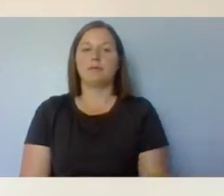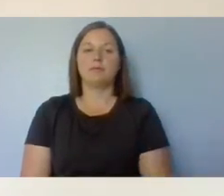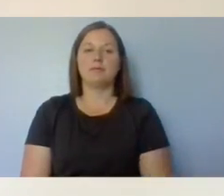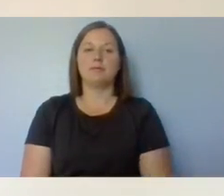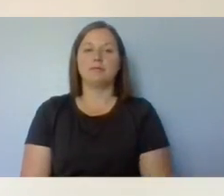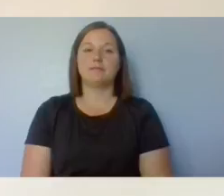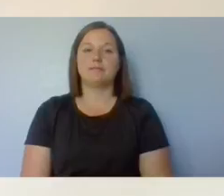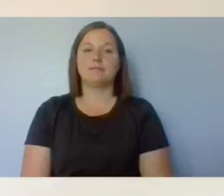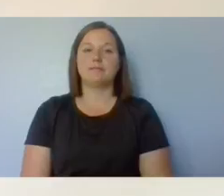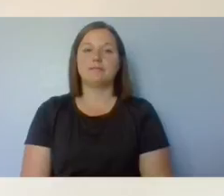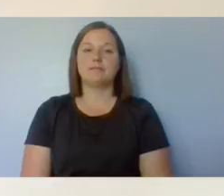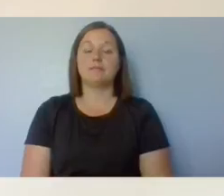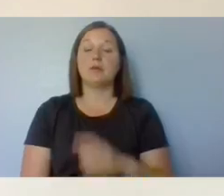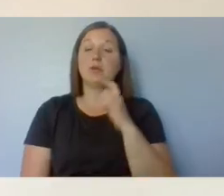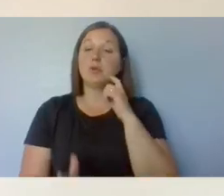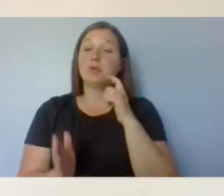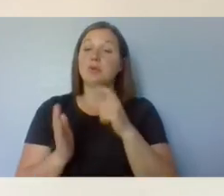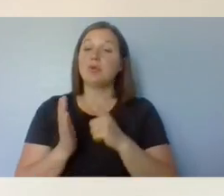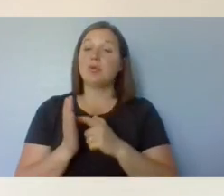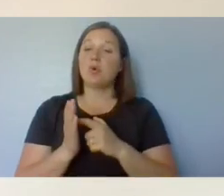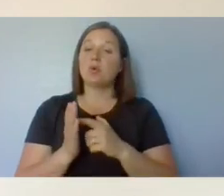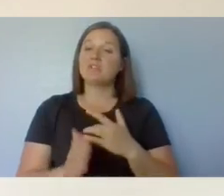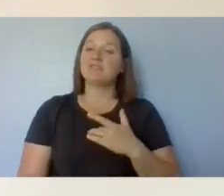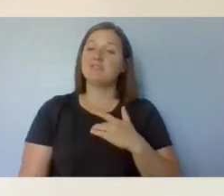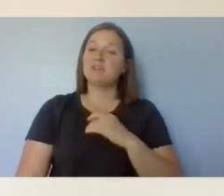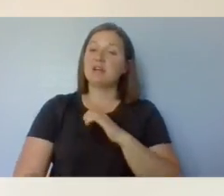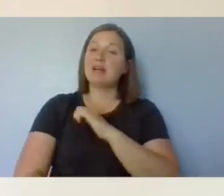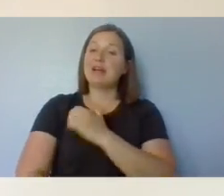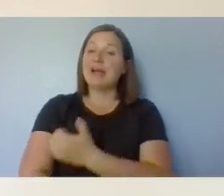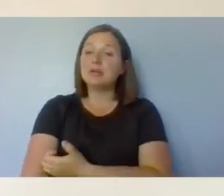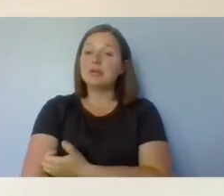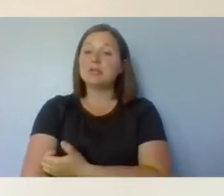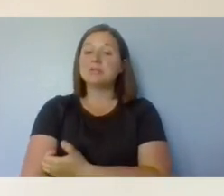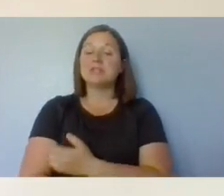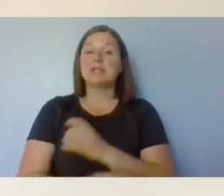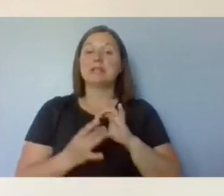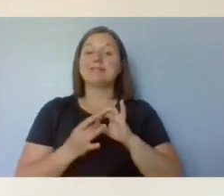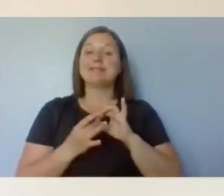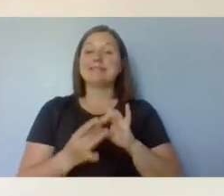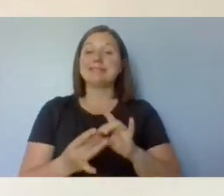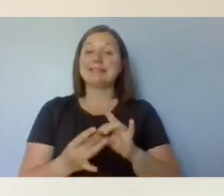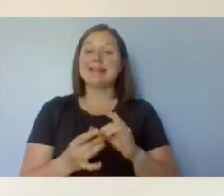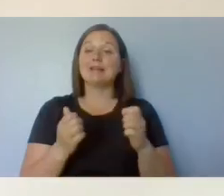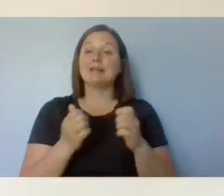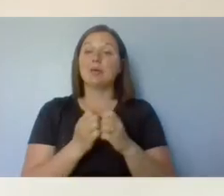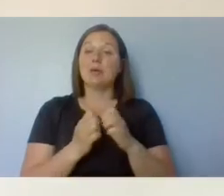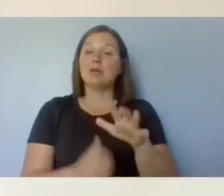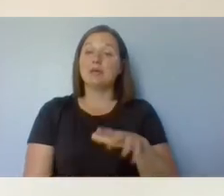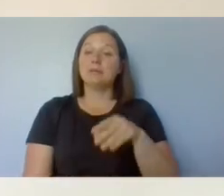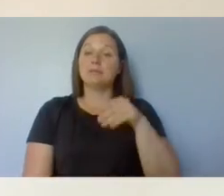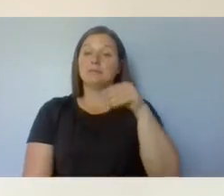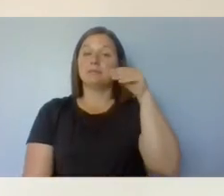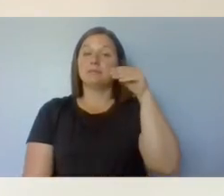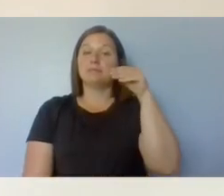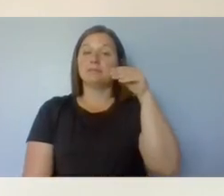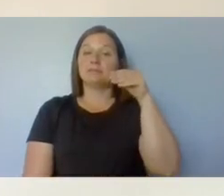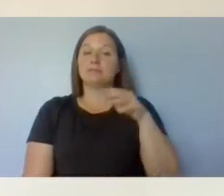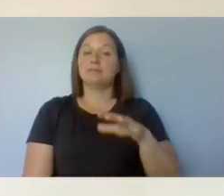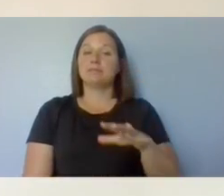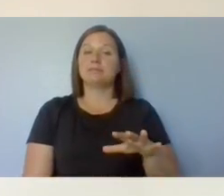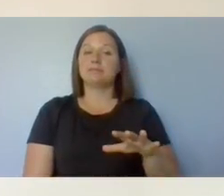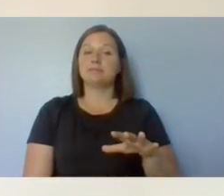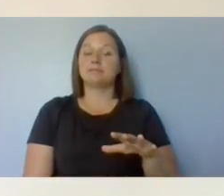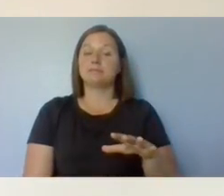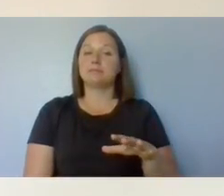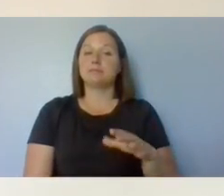Notice your energy level connecting with your breath. Bring your arms